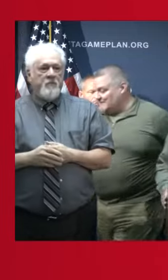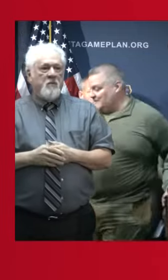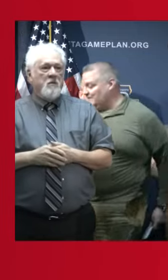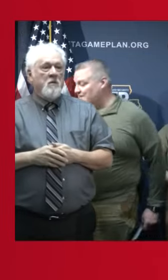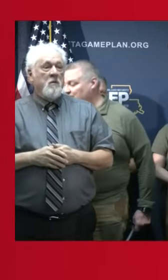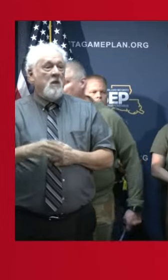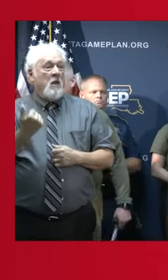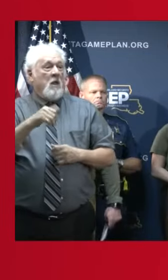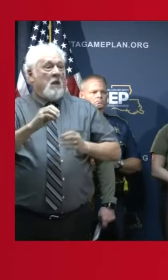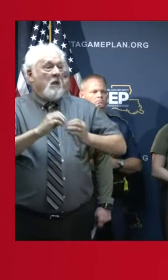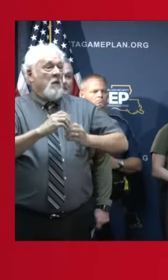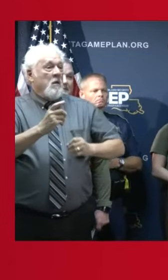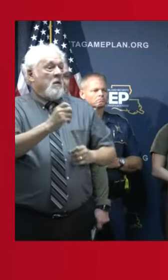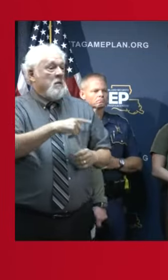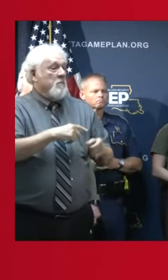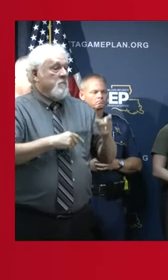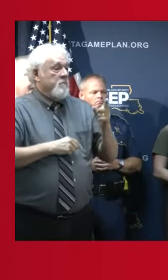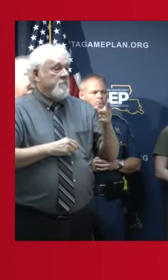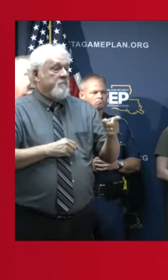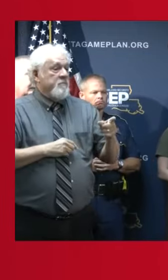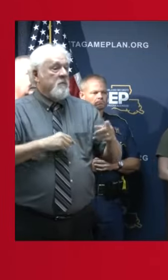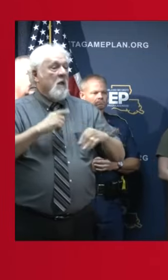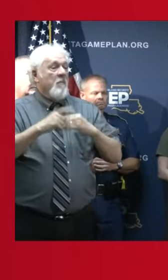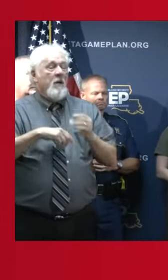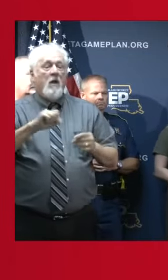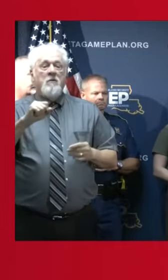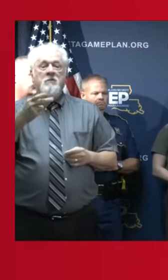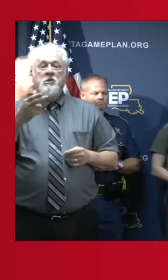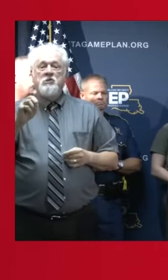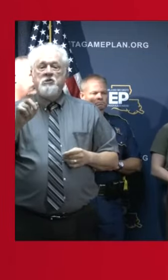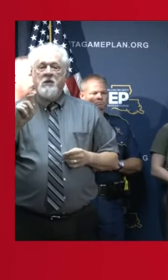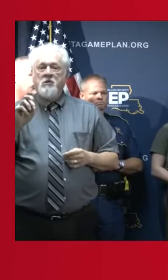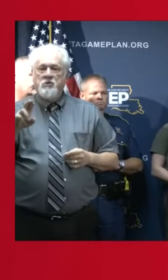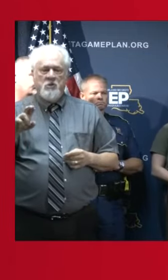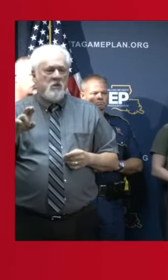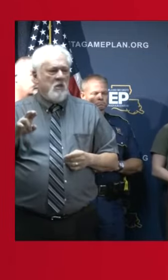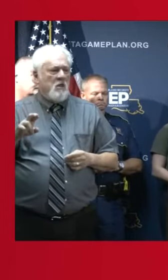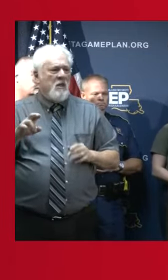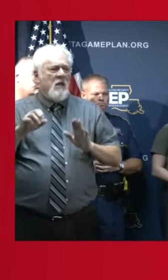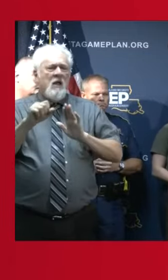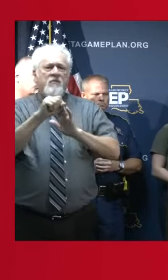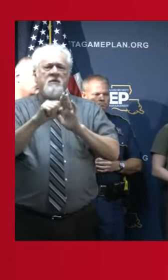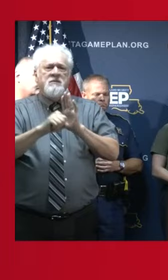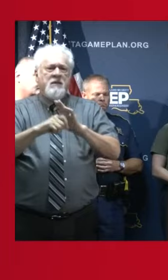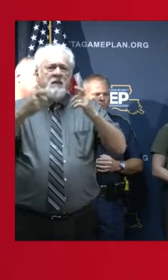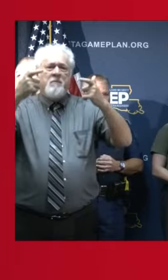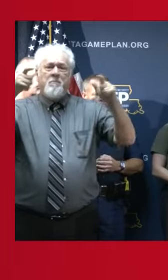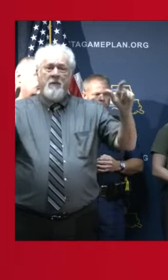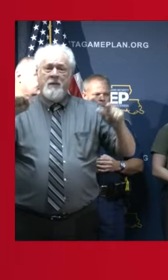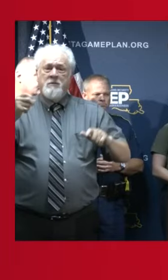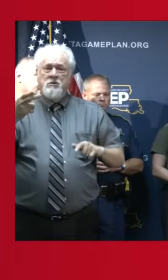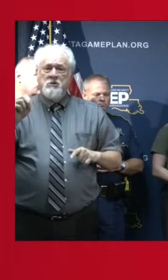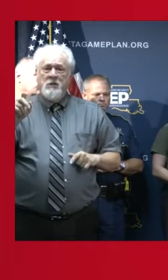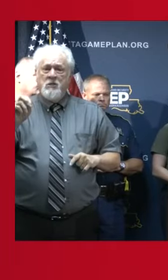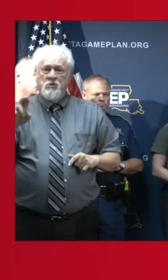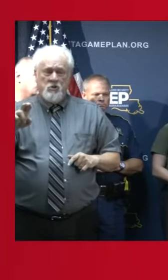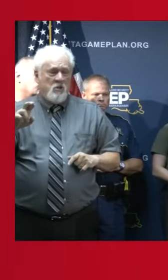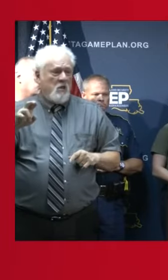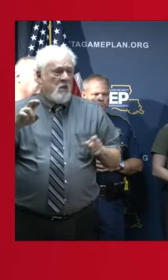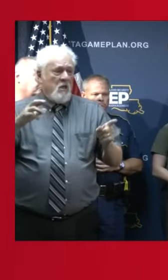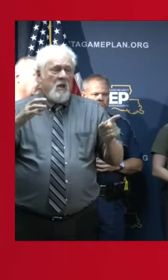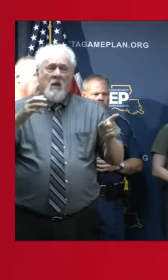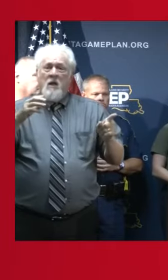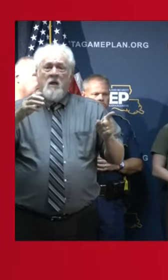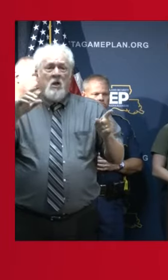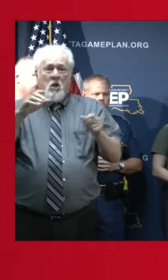All right. Any more questions? Regarding sheltering, has the state mega-shelter had any requests from the locals to take in any